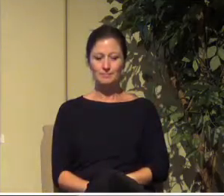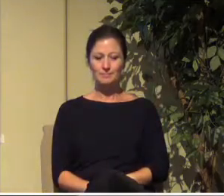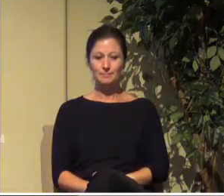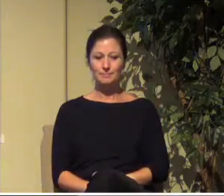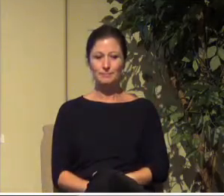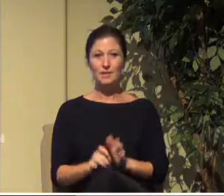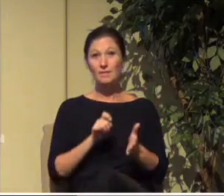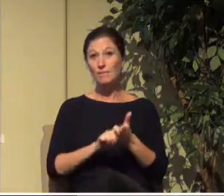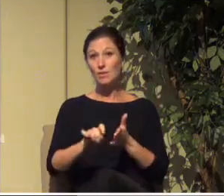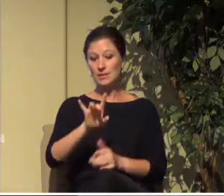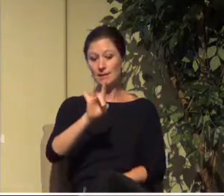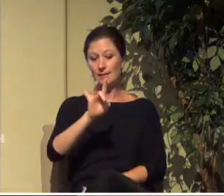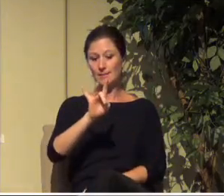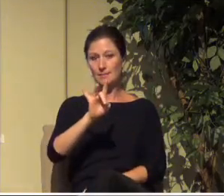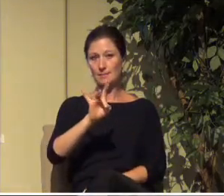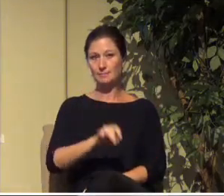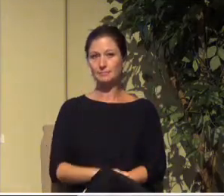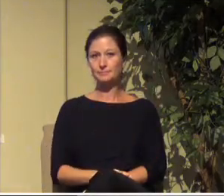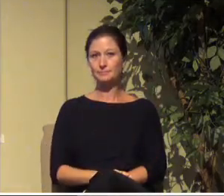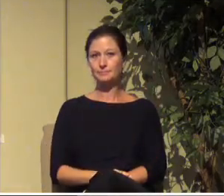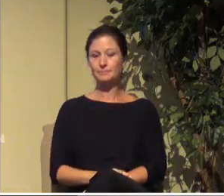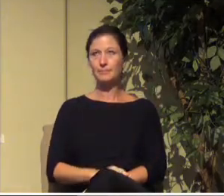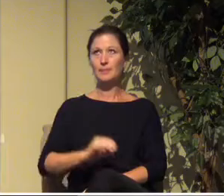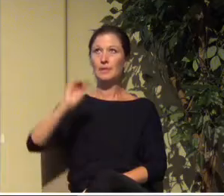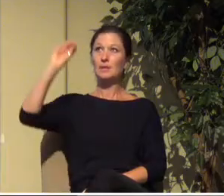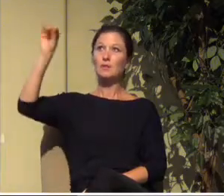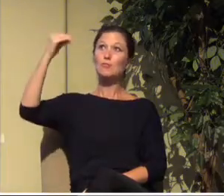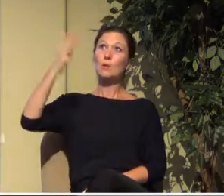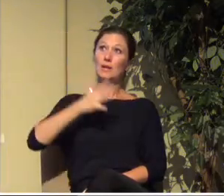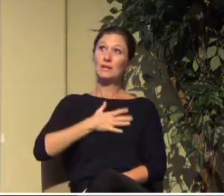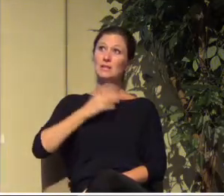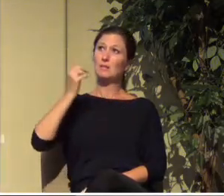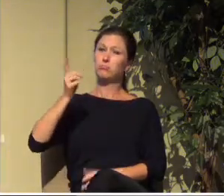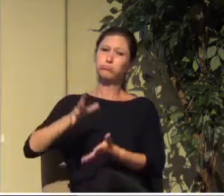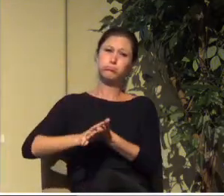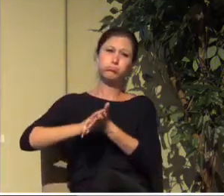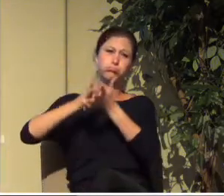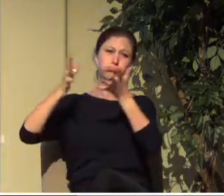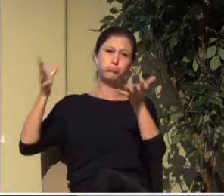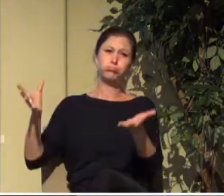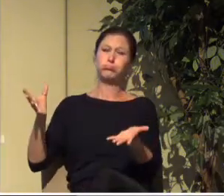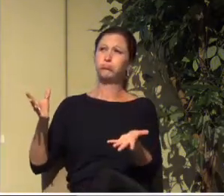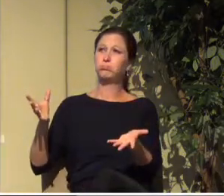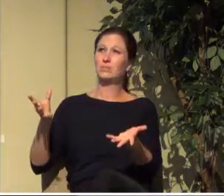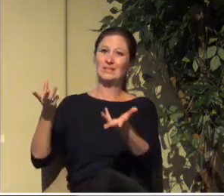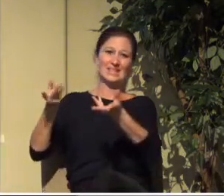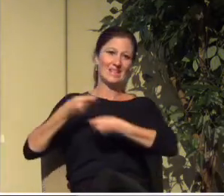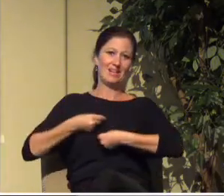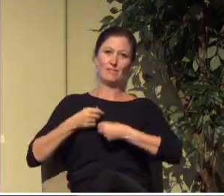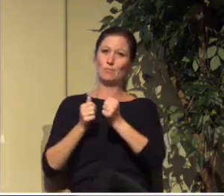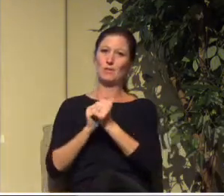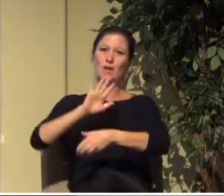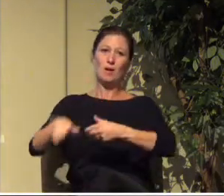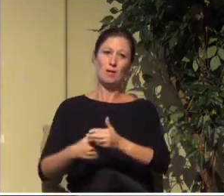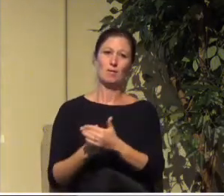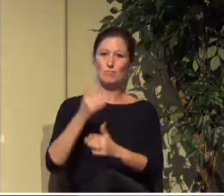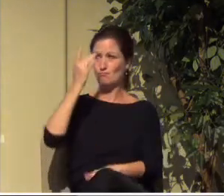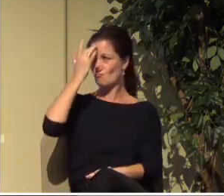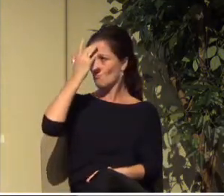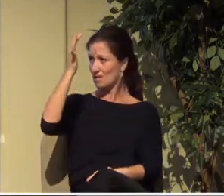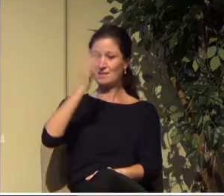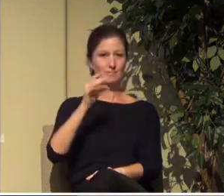Verse 8, this grace that he lavished on us with all wisdom and understanding. the word